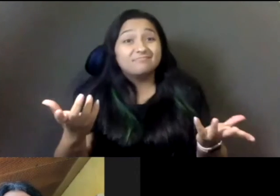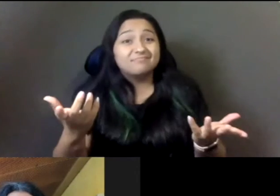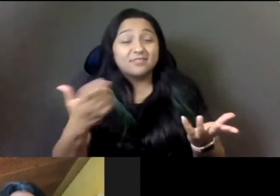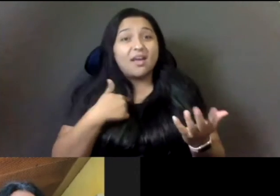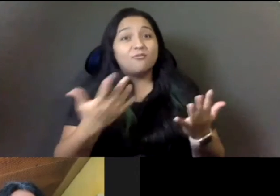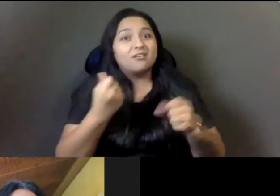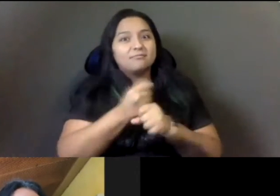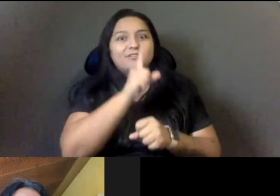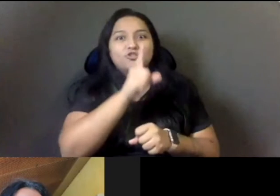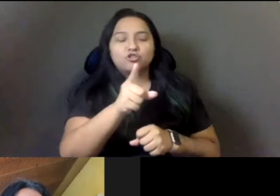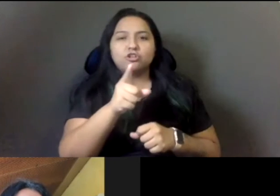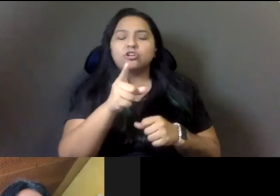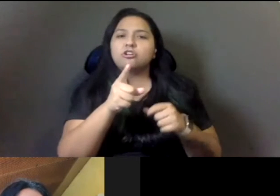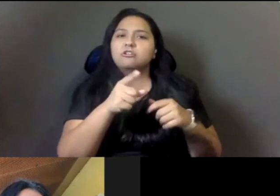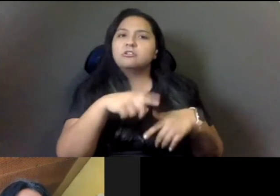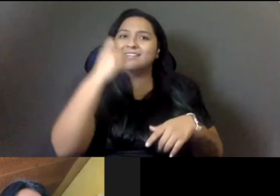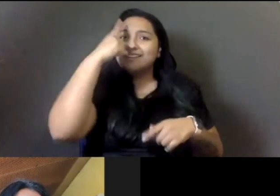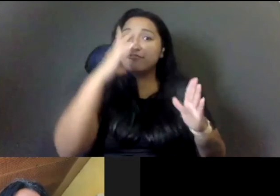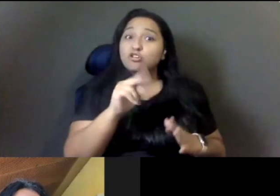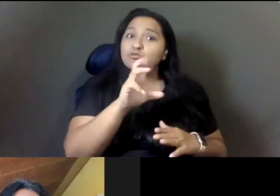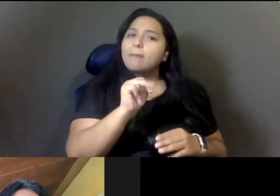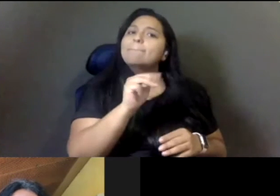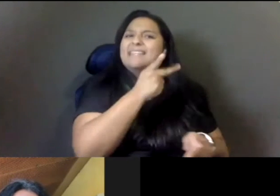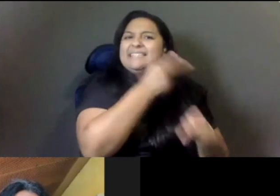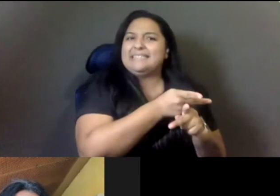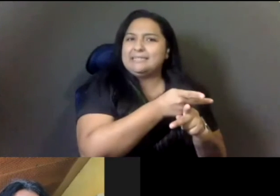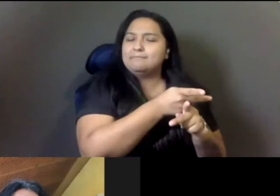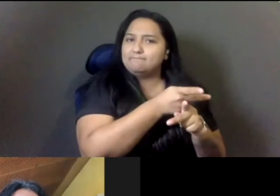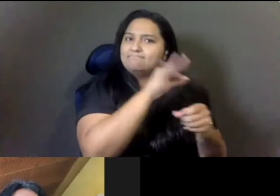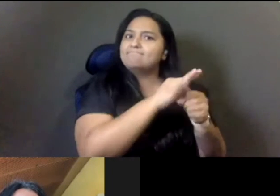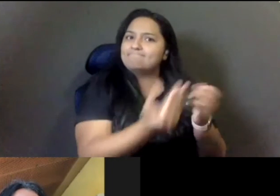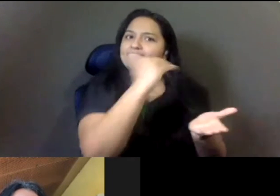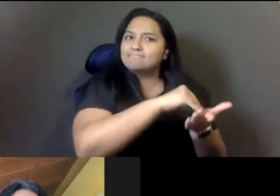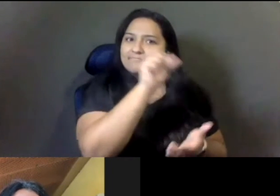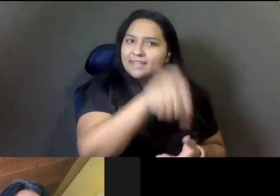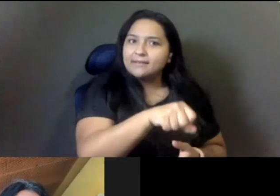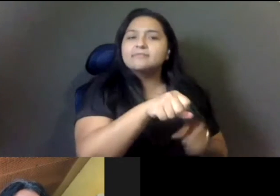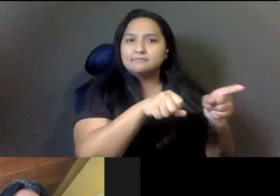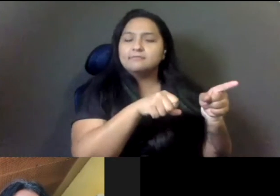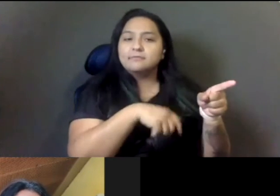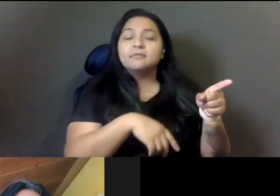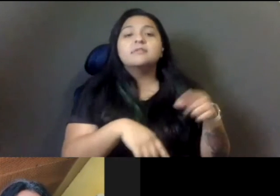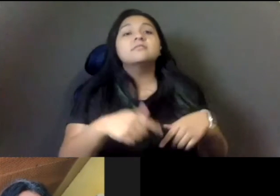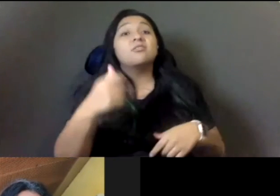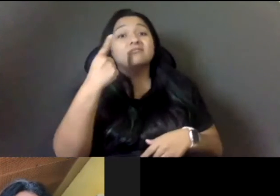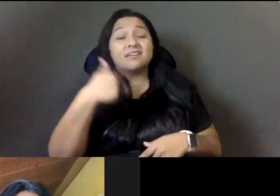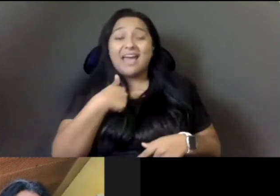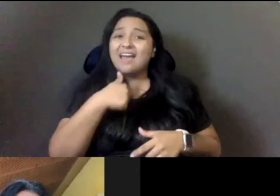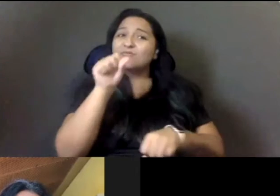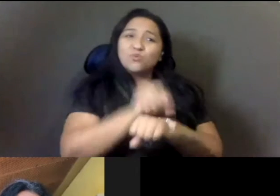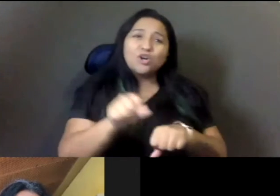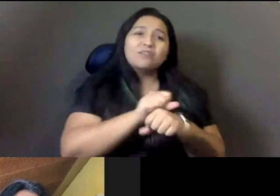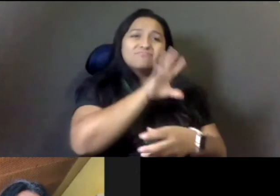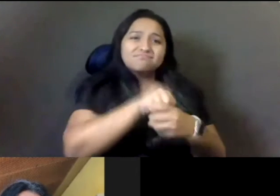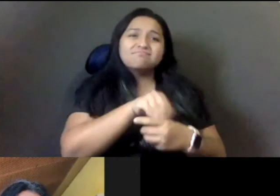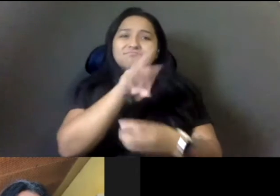get him reelected. And so, you know, as somebody who's dedicated my life to serving our communities, I know hard work is what it's going to take,